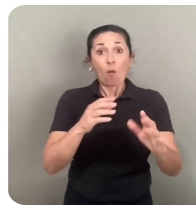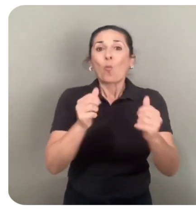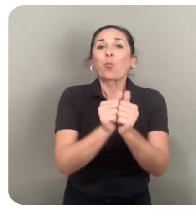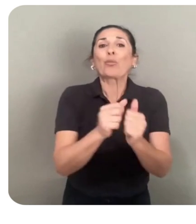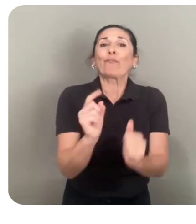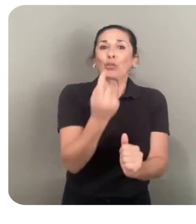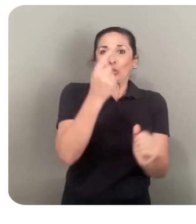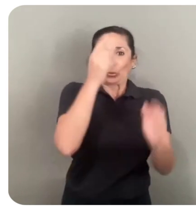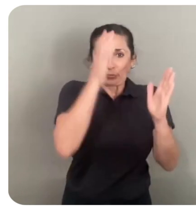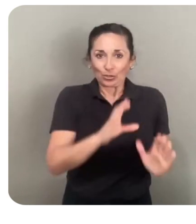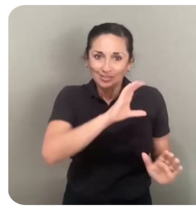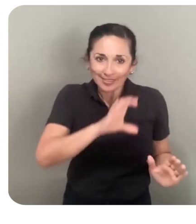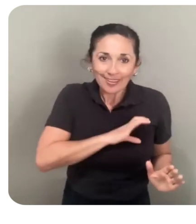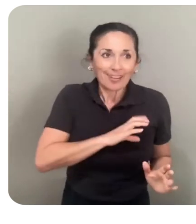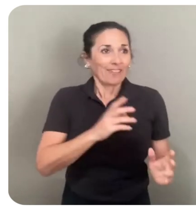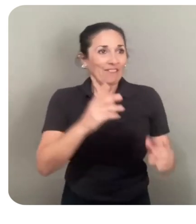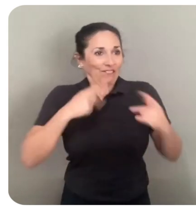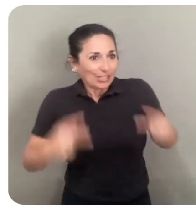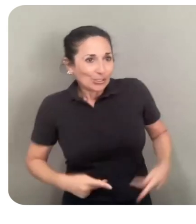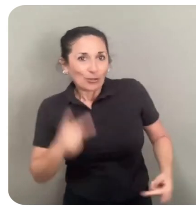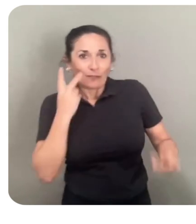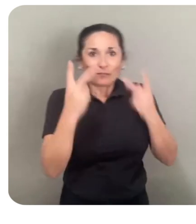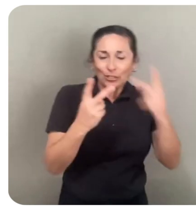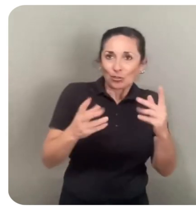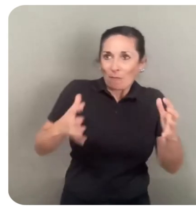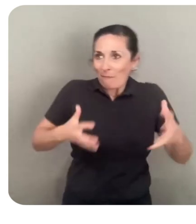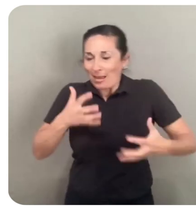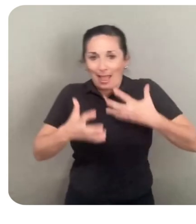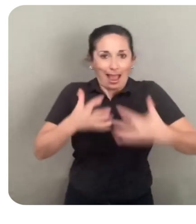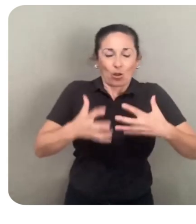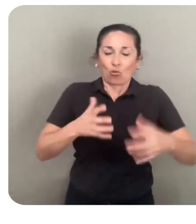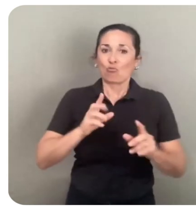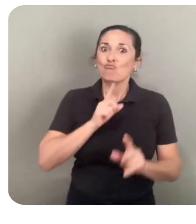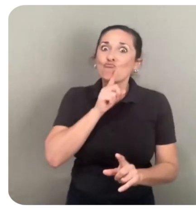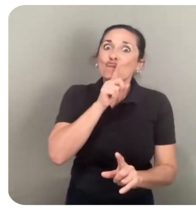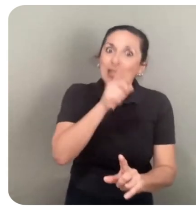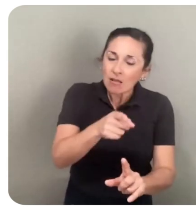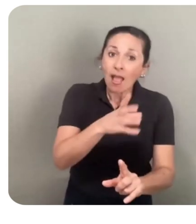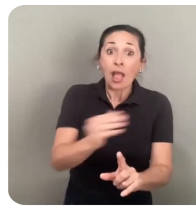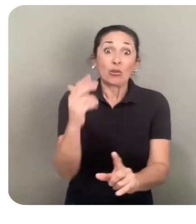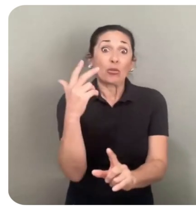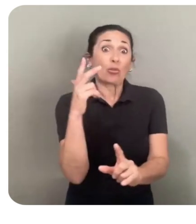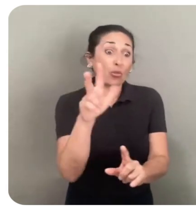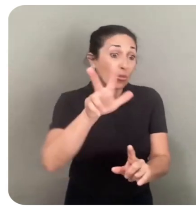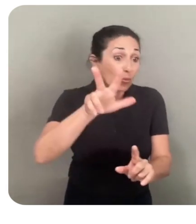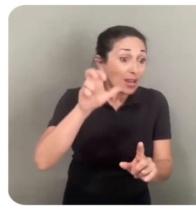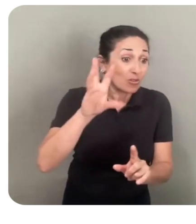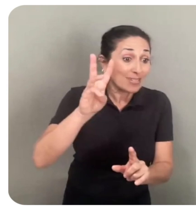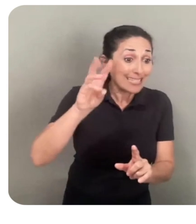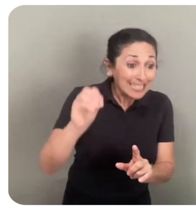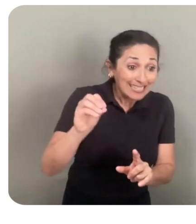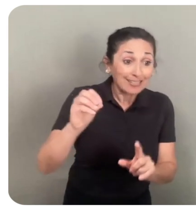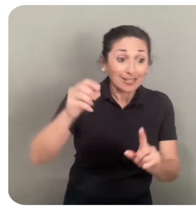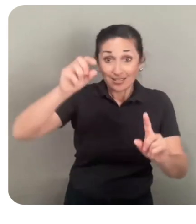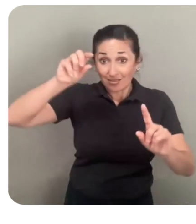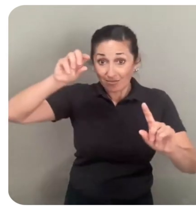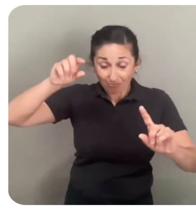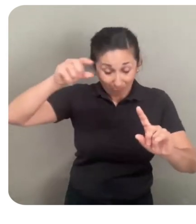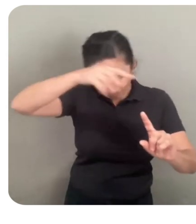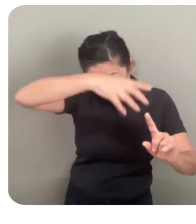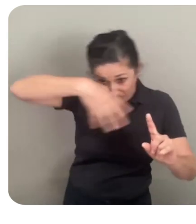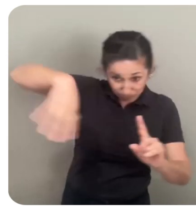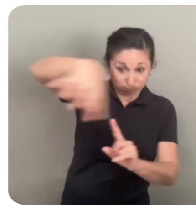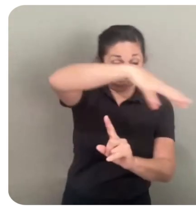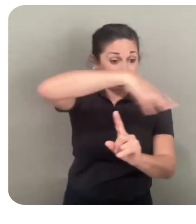physical, visual, and mechanical realism, and 360 degree exploration. The three standout verticals for this